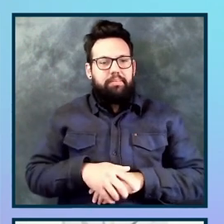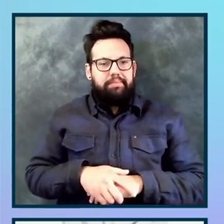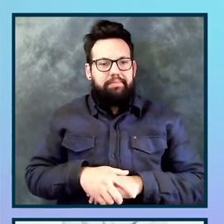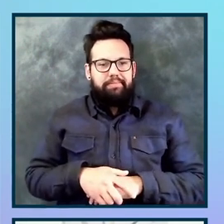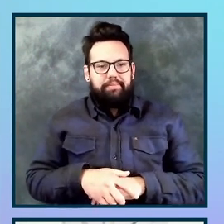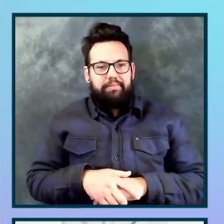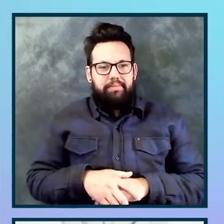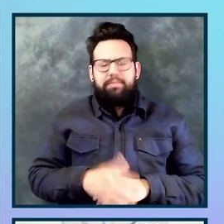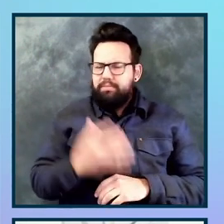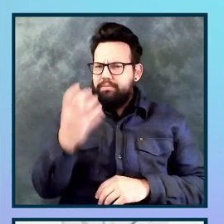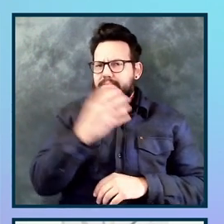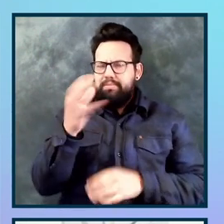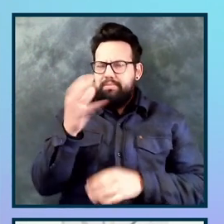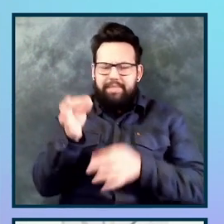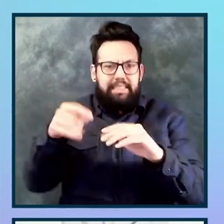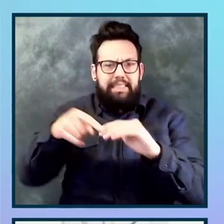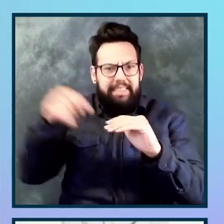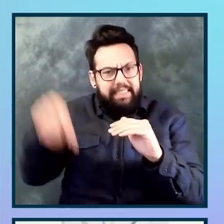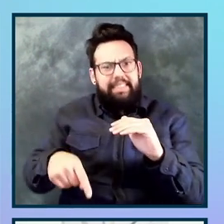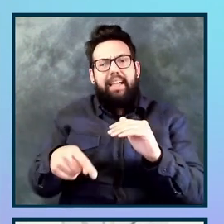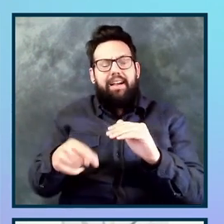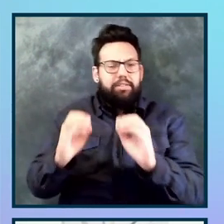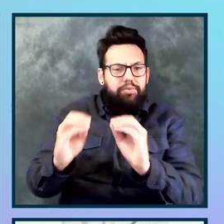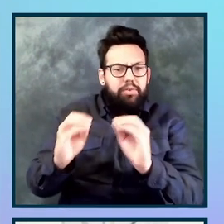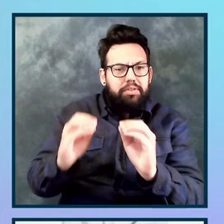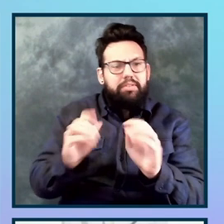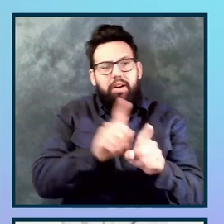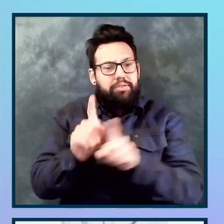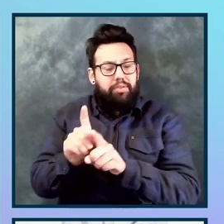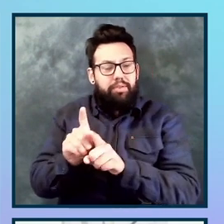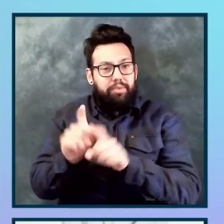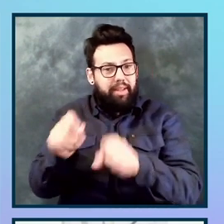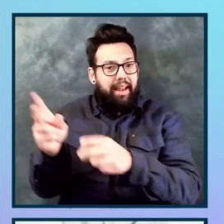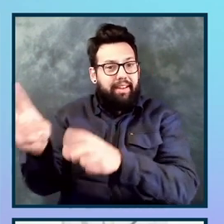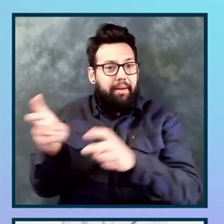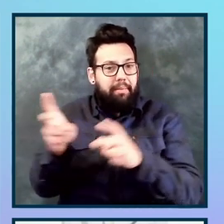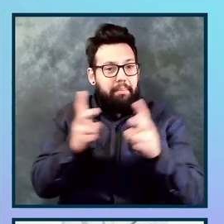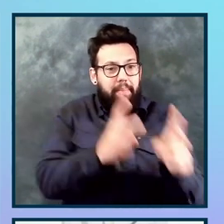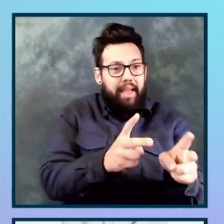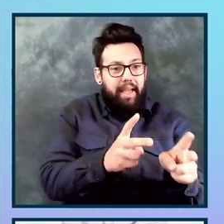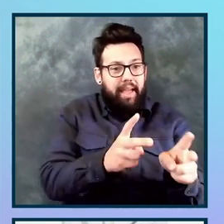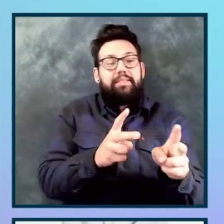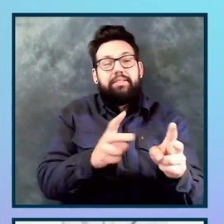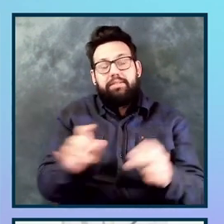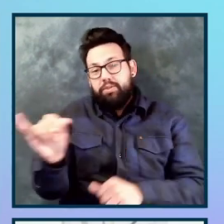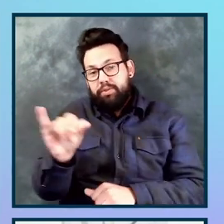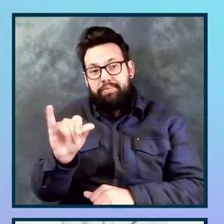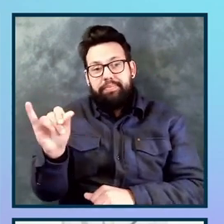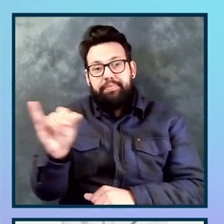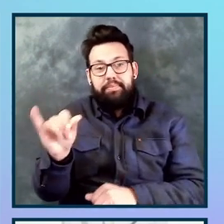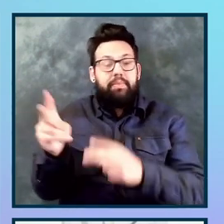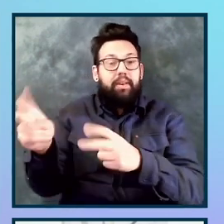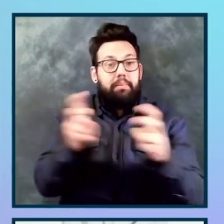They've got very detailed instructions as well, and you can, um, actually cut and paste the descriptions by clicking on, uh, the